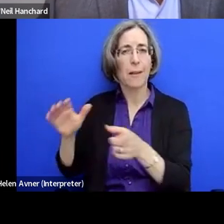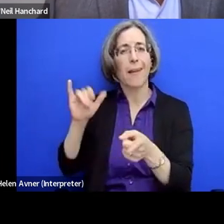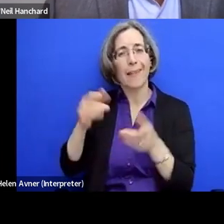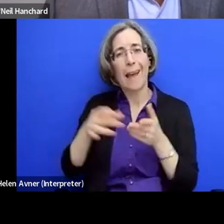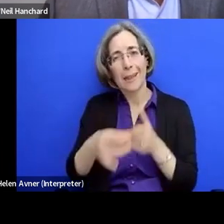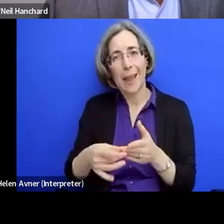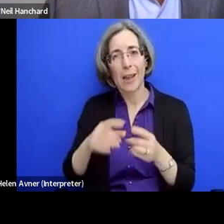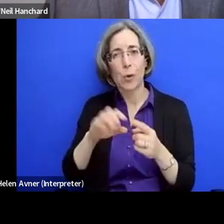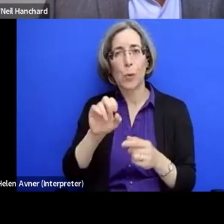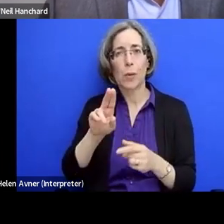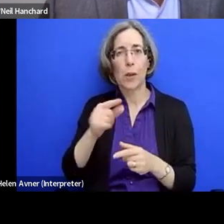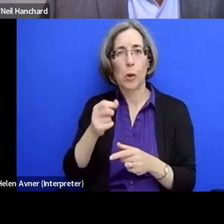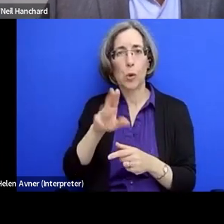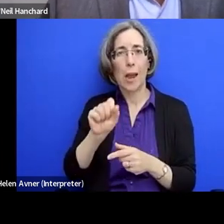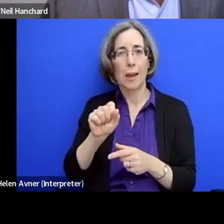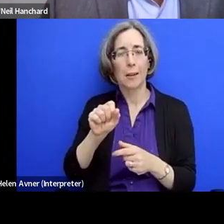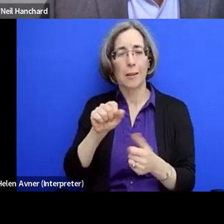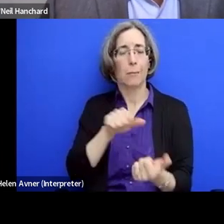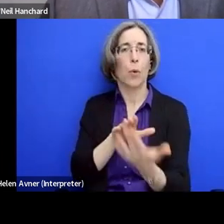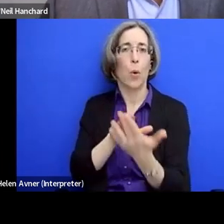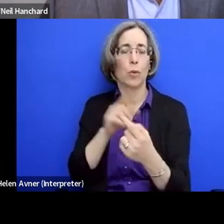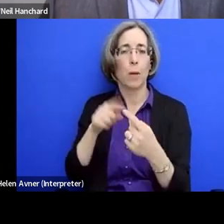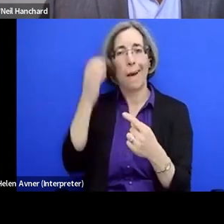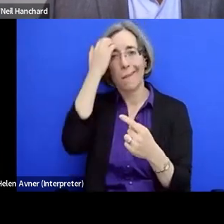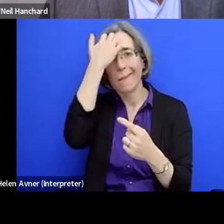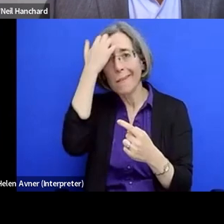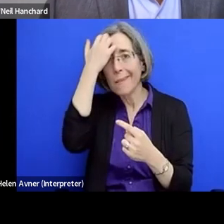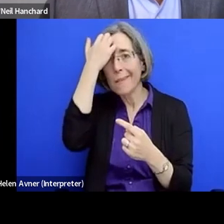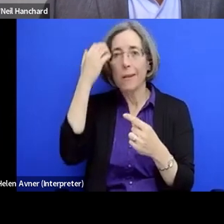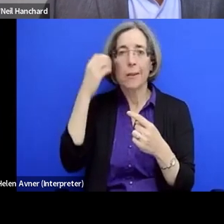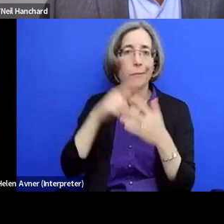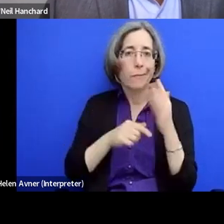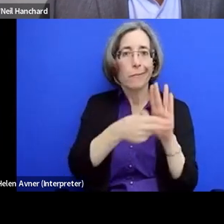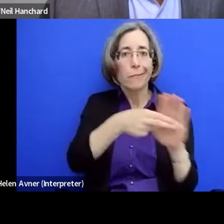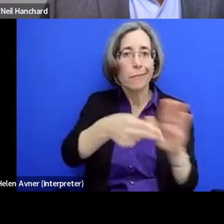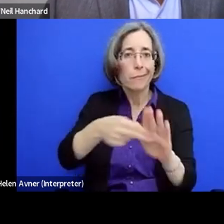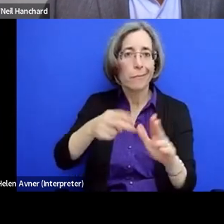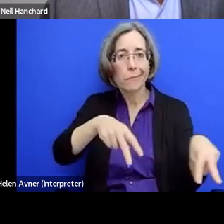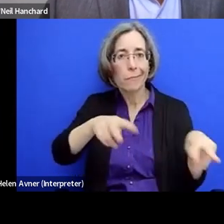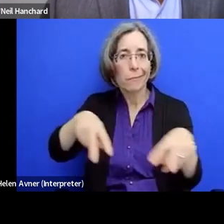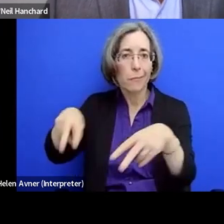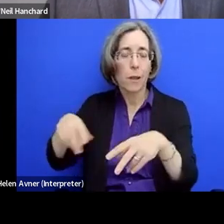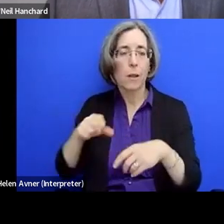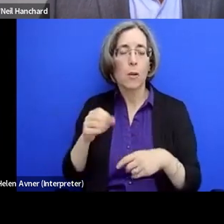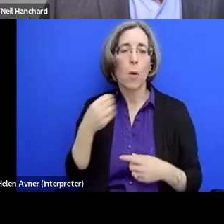uh, idea about sort of feeble-mindedness, et cetera. And, um, I wondered whether